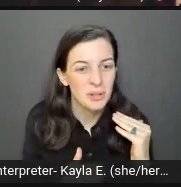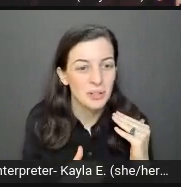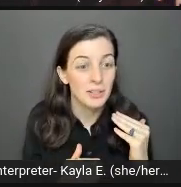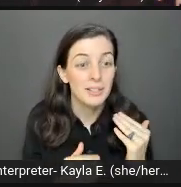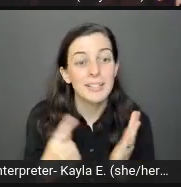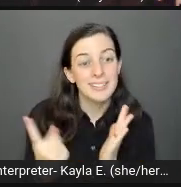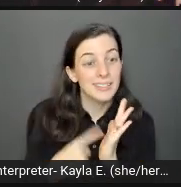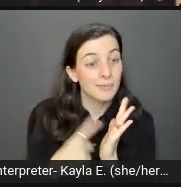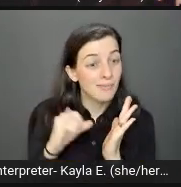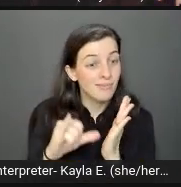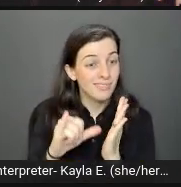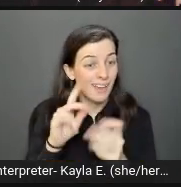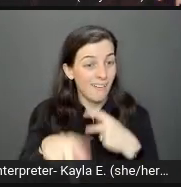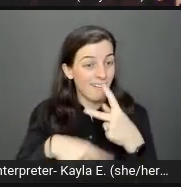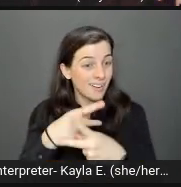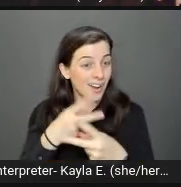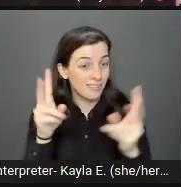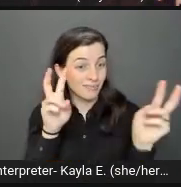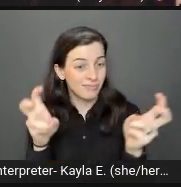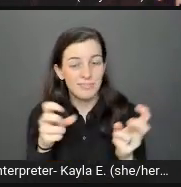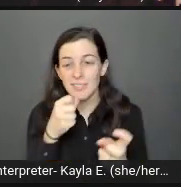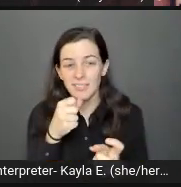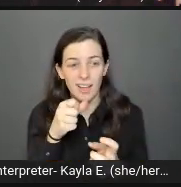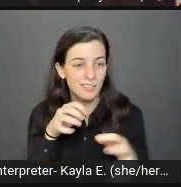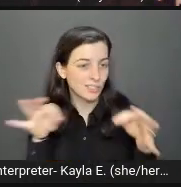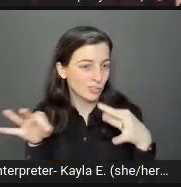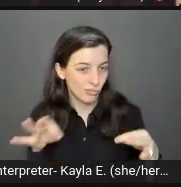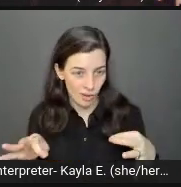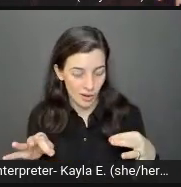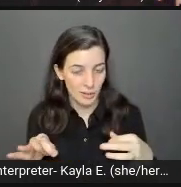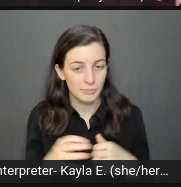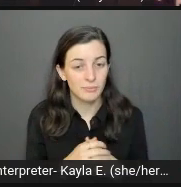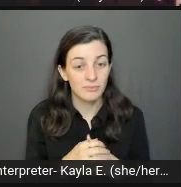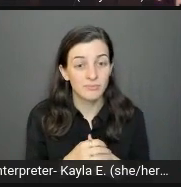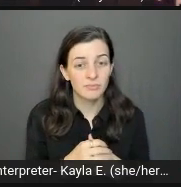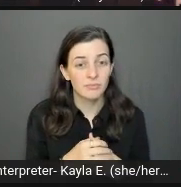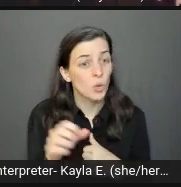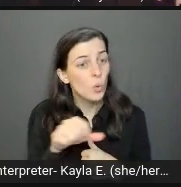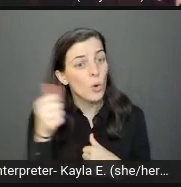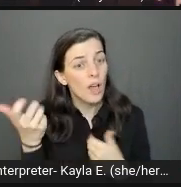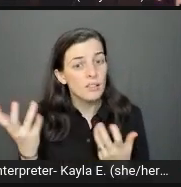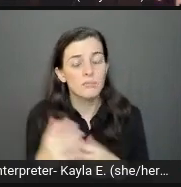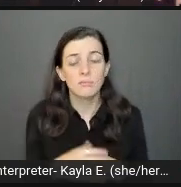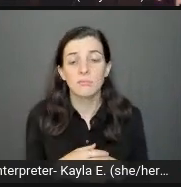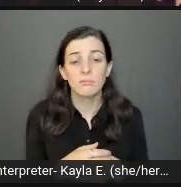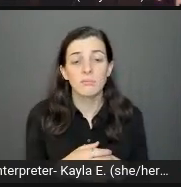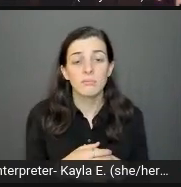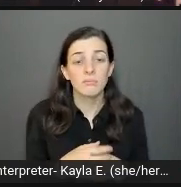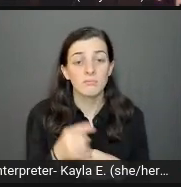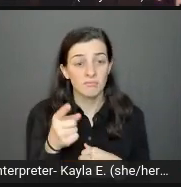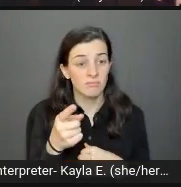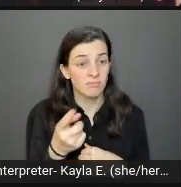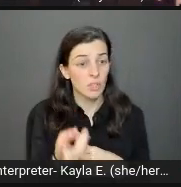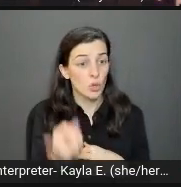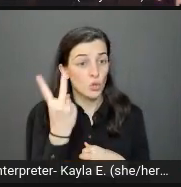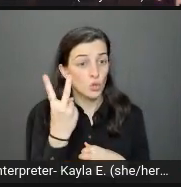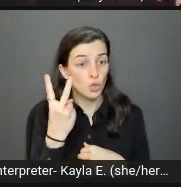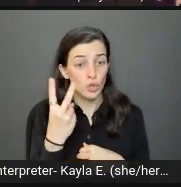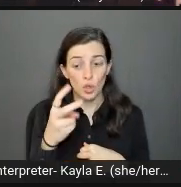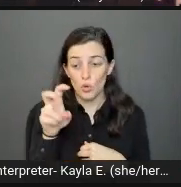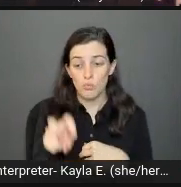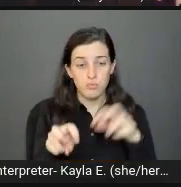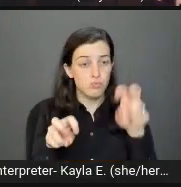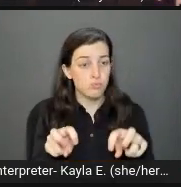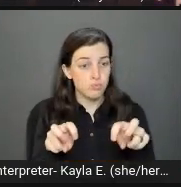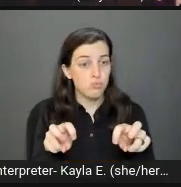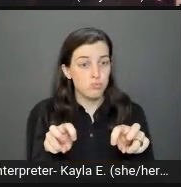What else could be important? Potential deal breakers. This is a two-cushion couch. Maybe a shopper would prefer a three-cushion. Do those pillows